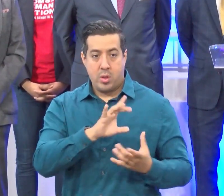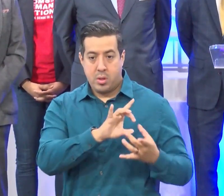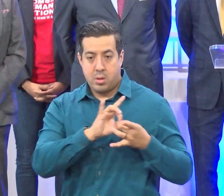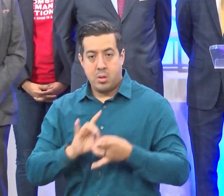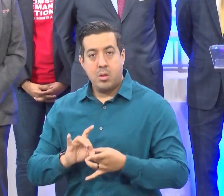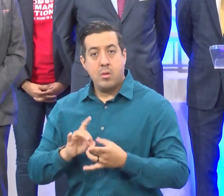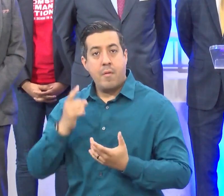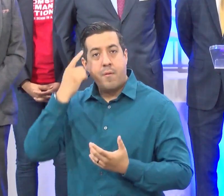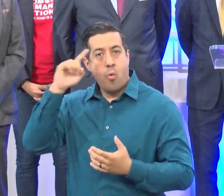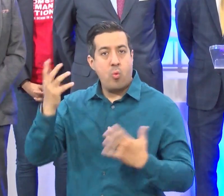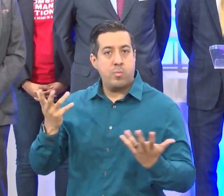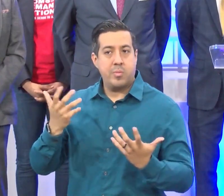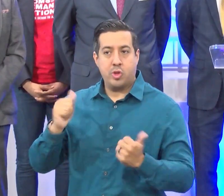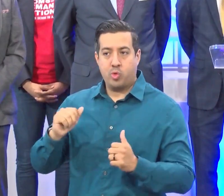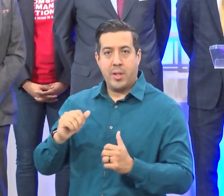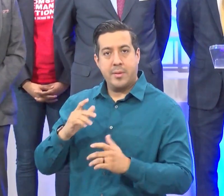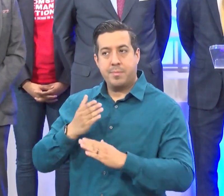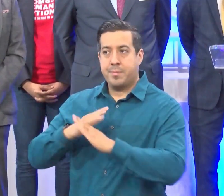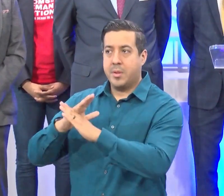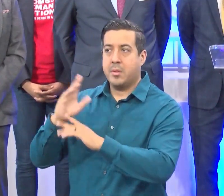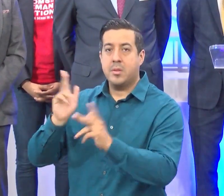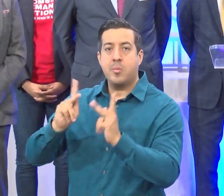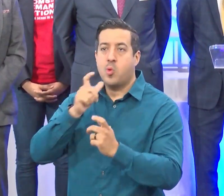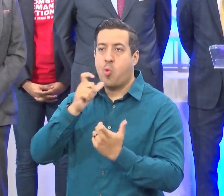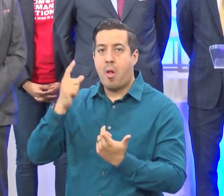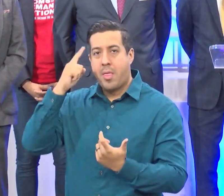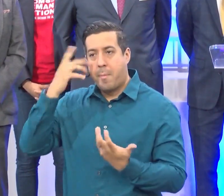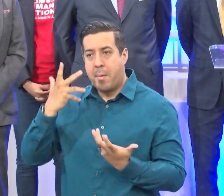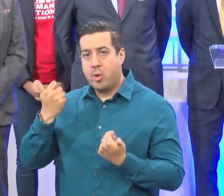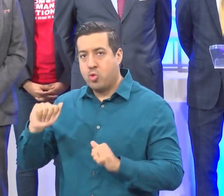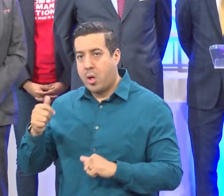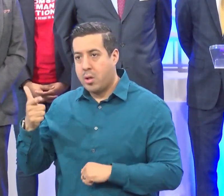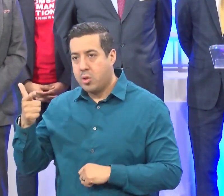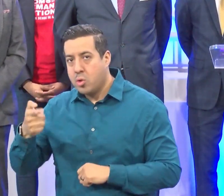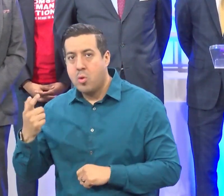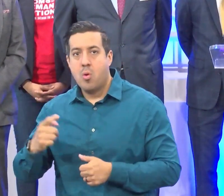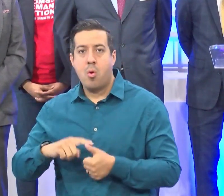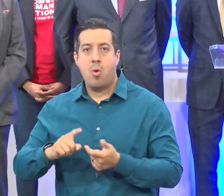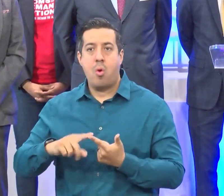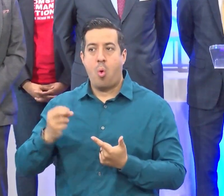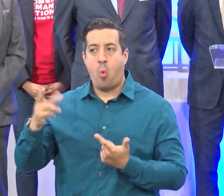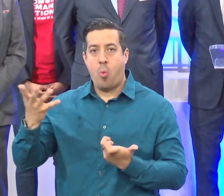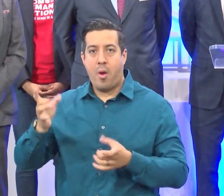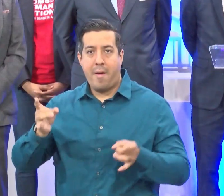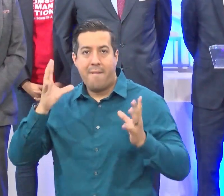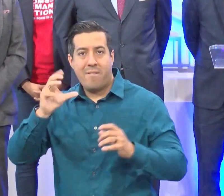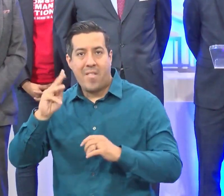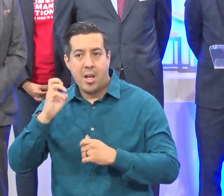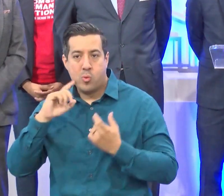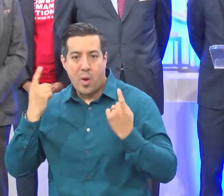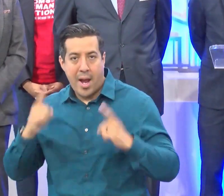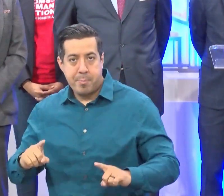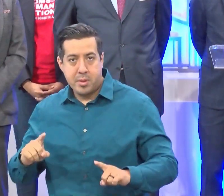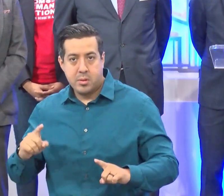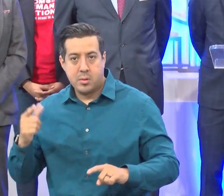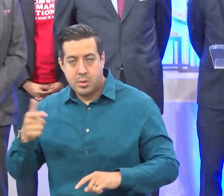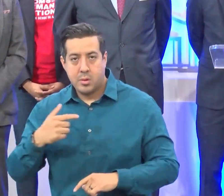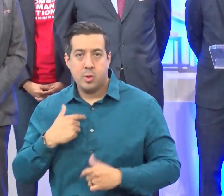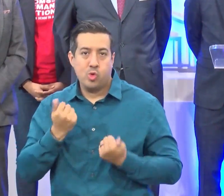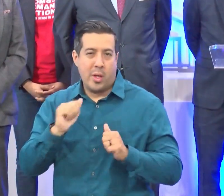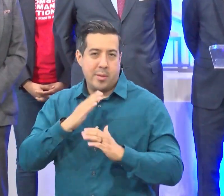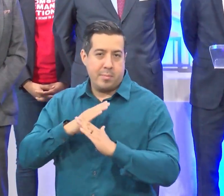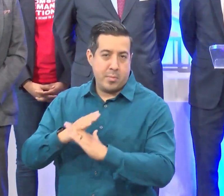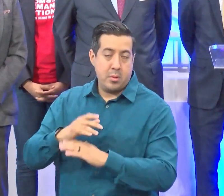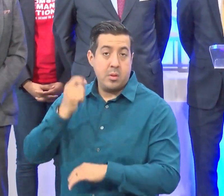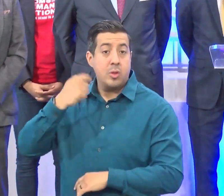prevent someone from pulling the trigger in the future, or at least think twice before resorting to violence. It's unfortunate we can't deal